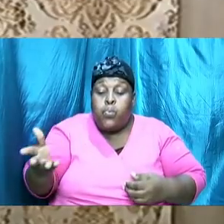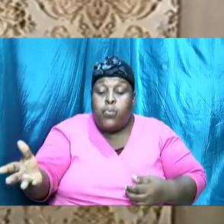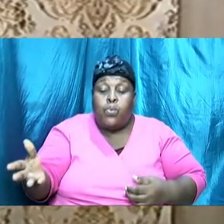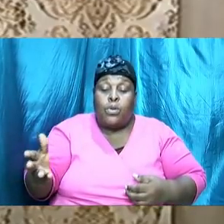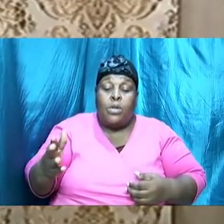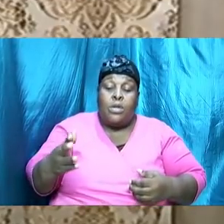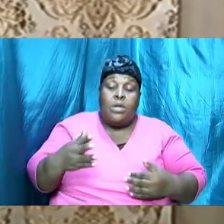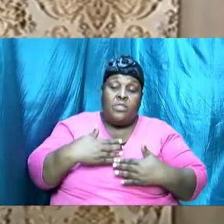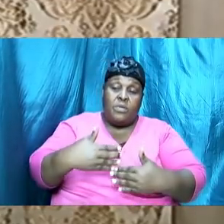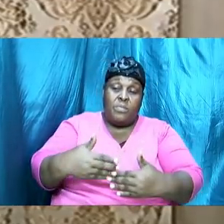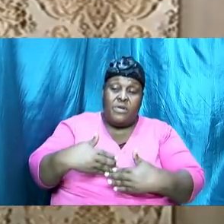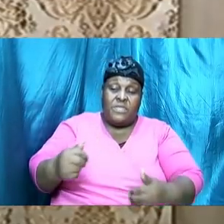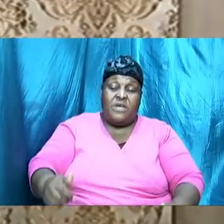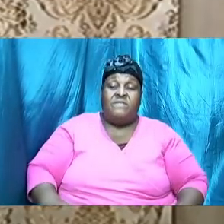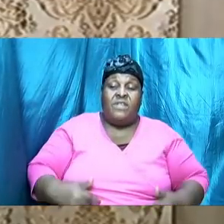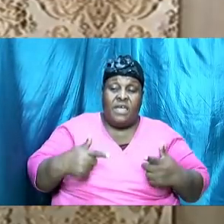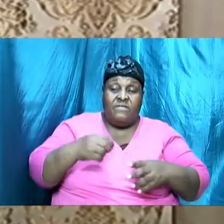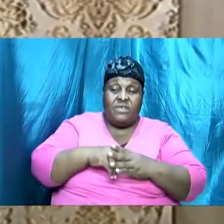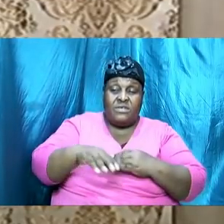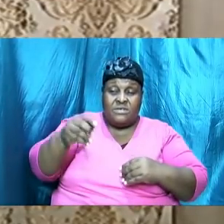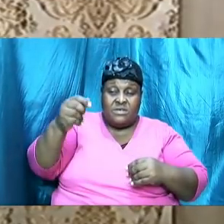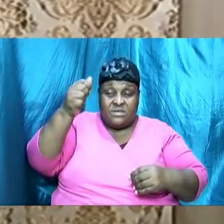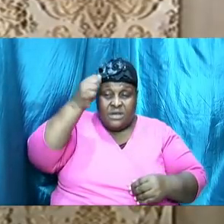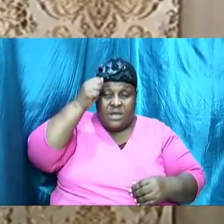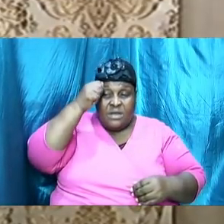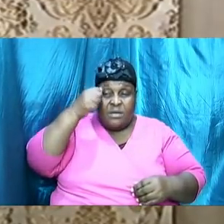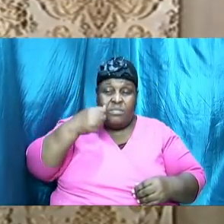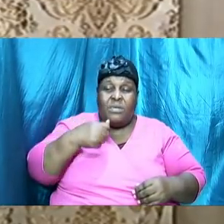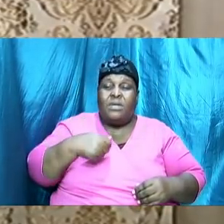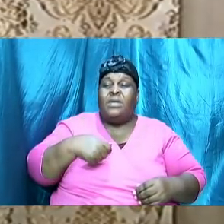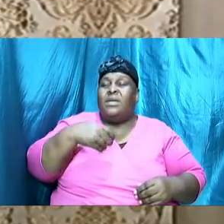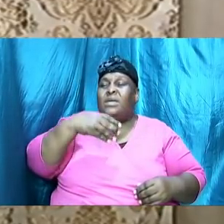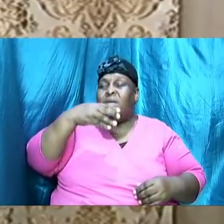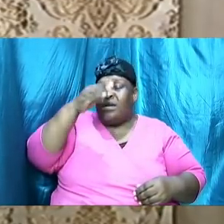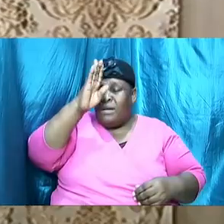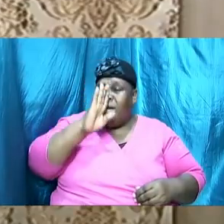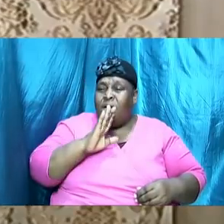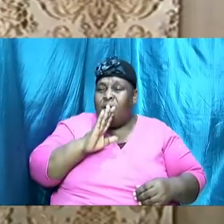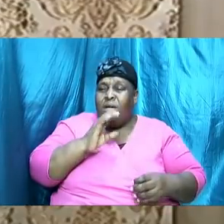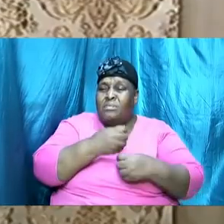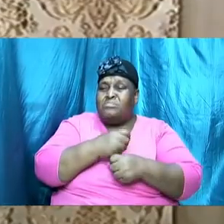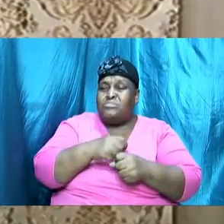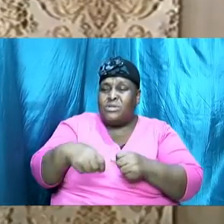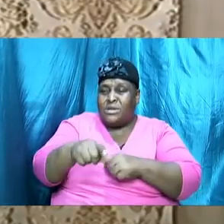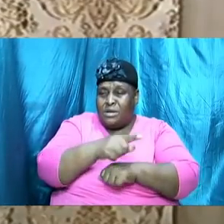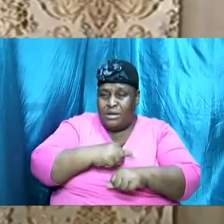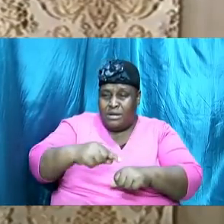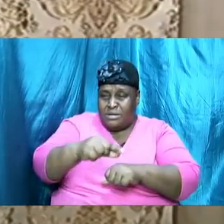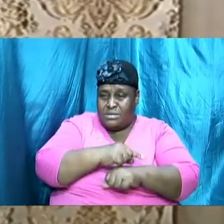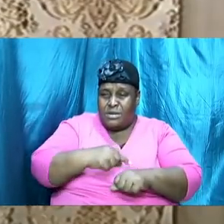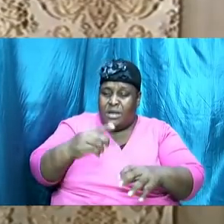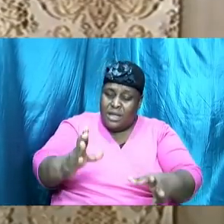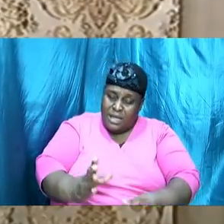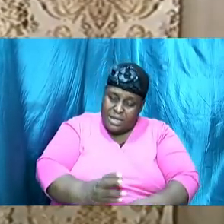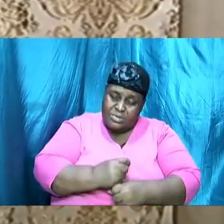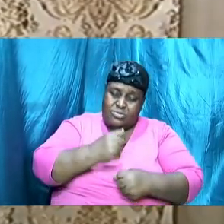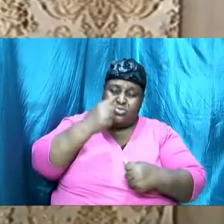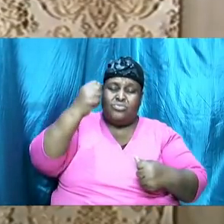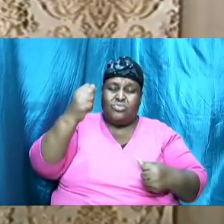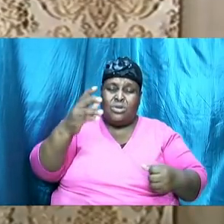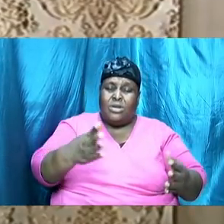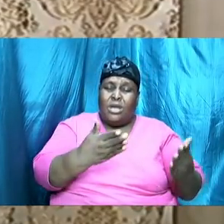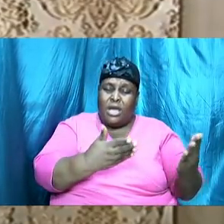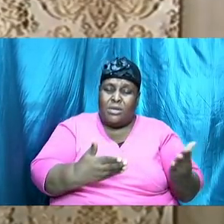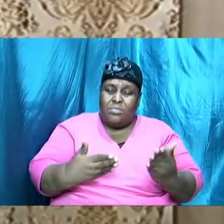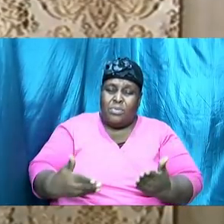he then set up the garden and he took Adam and placed him in the garden